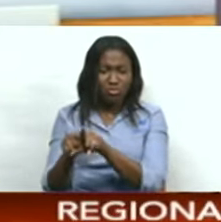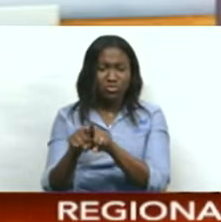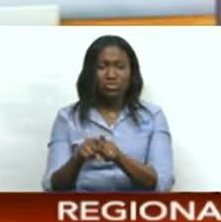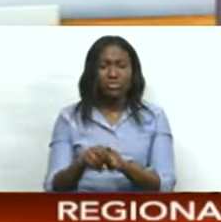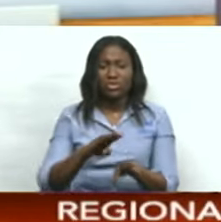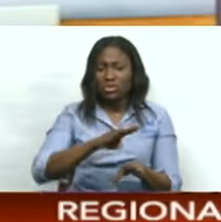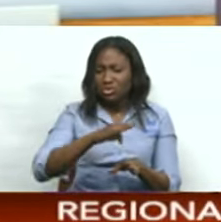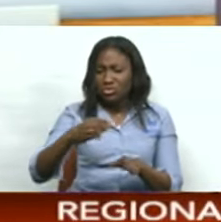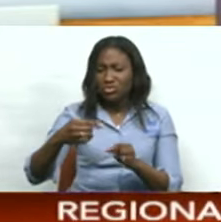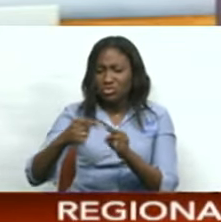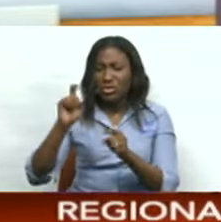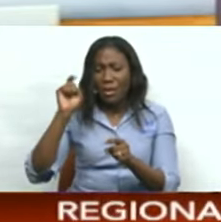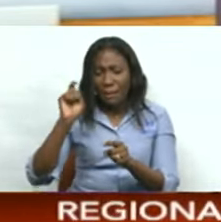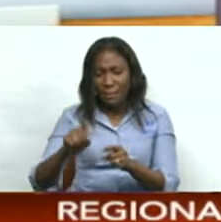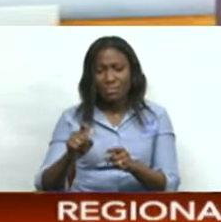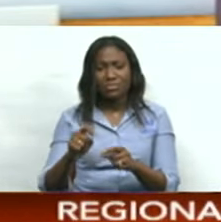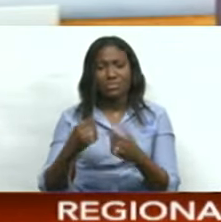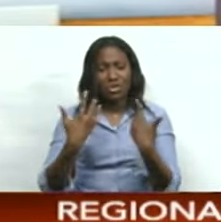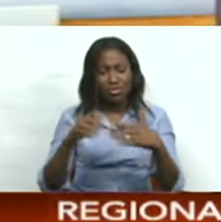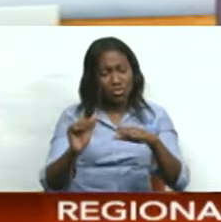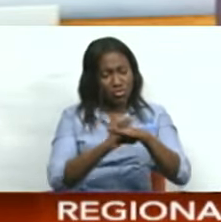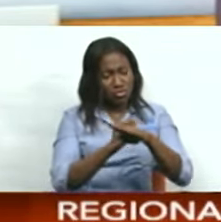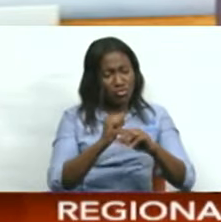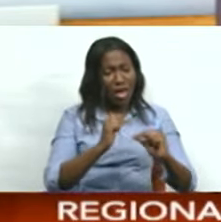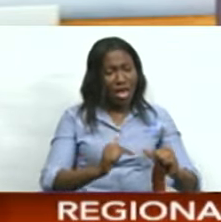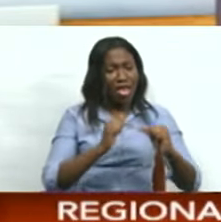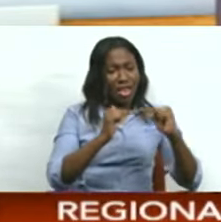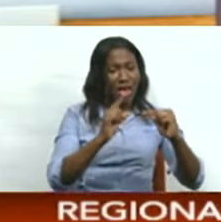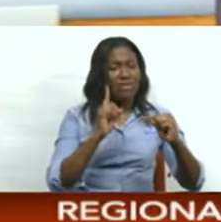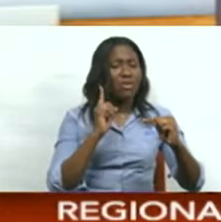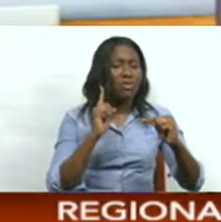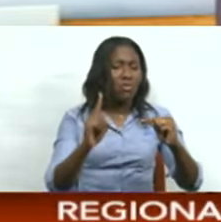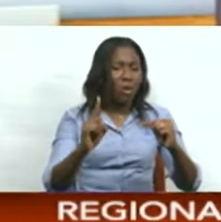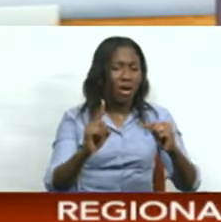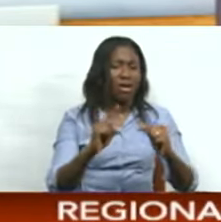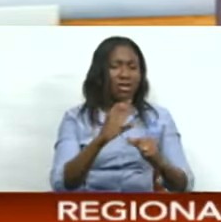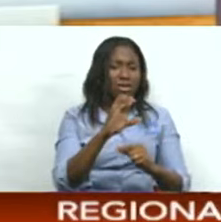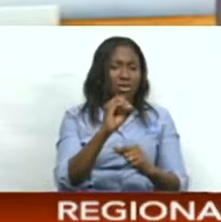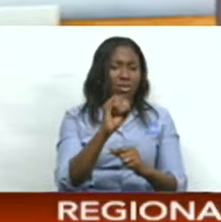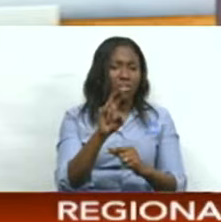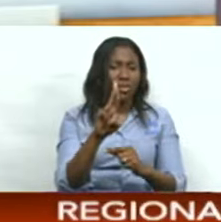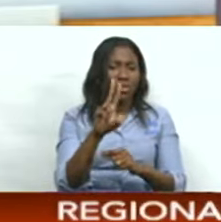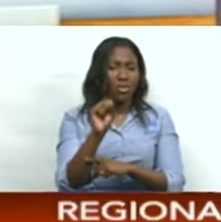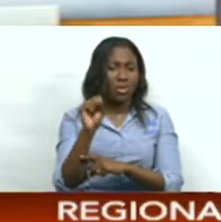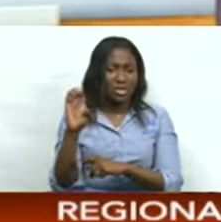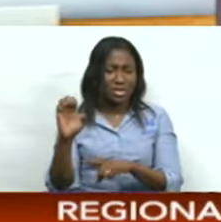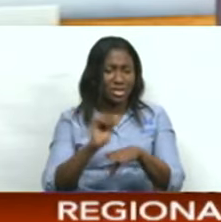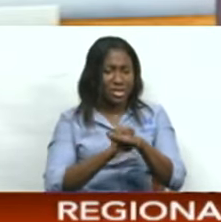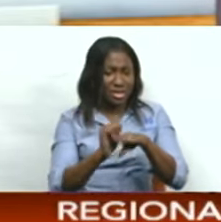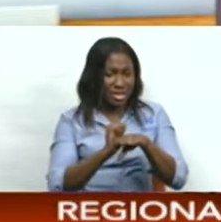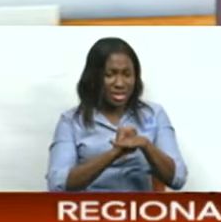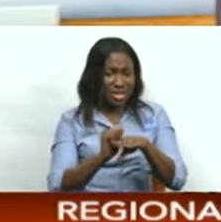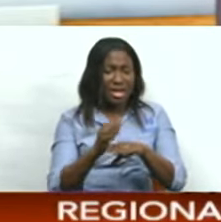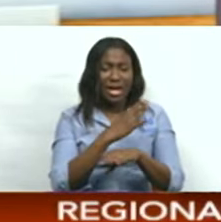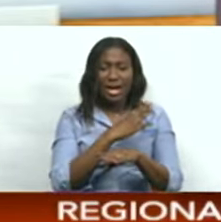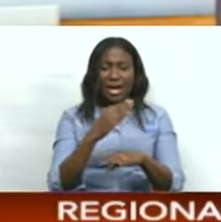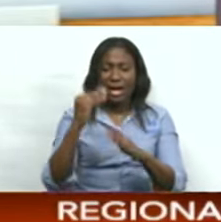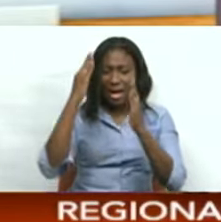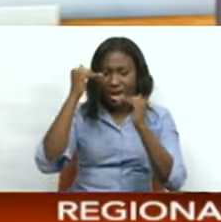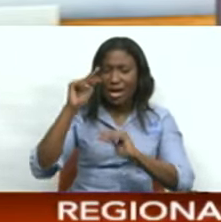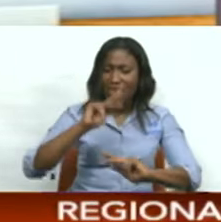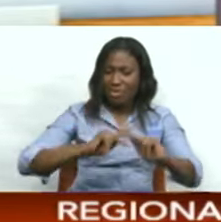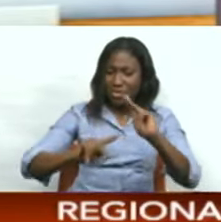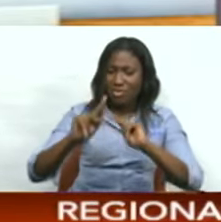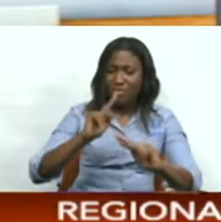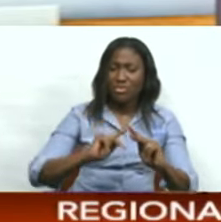must have at least done the level one safeguarding course. Again, with the expectation that persons coming